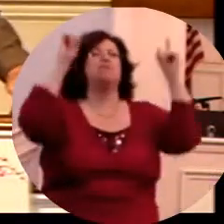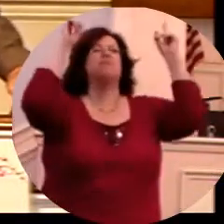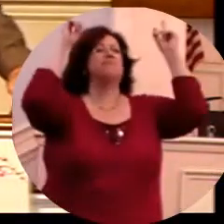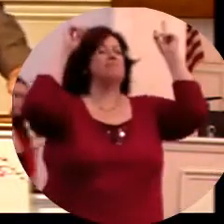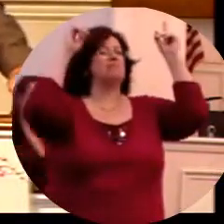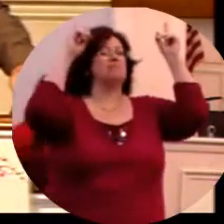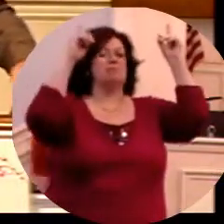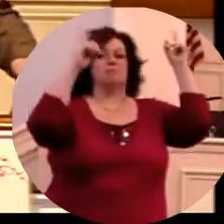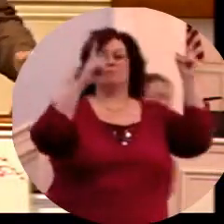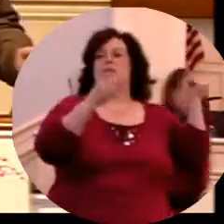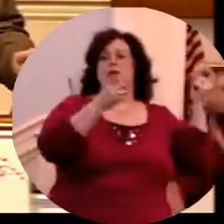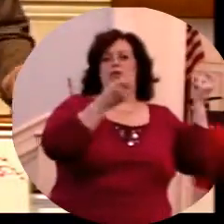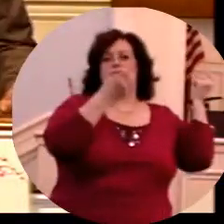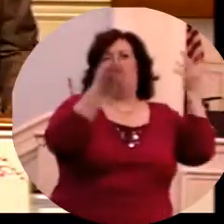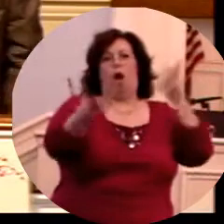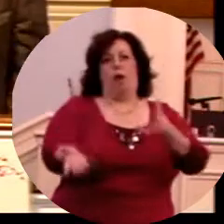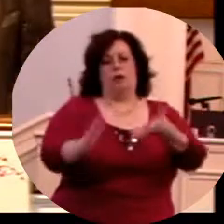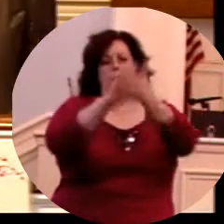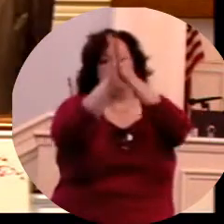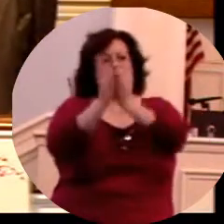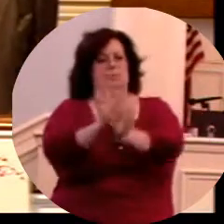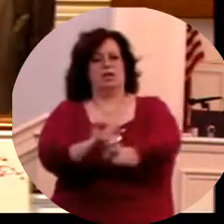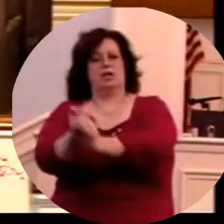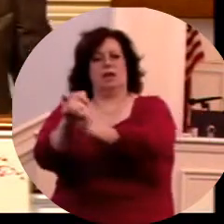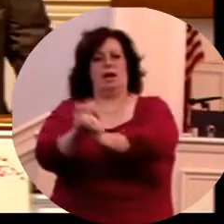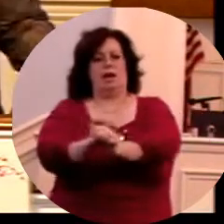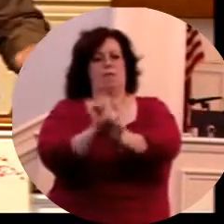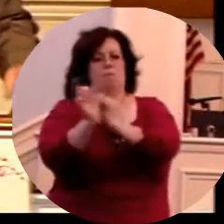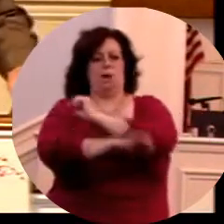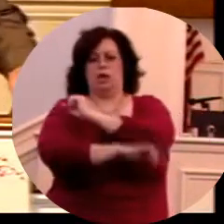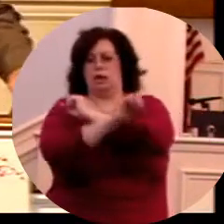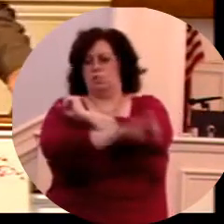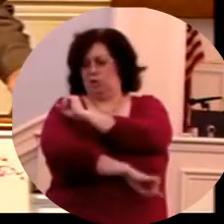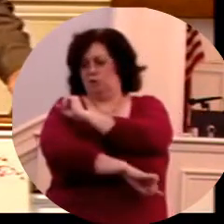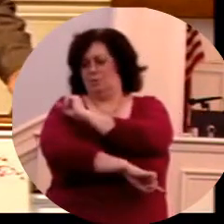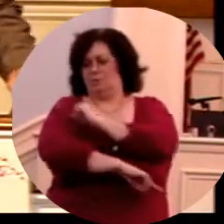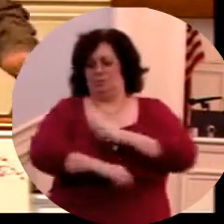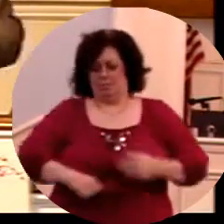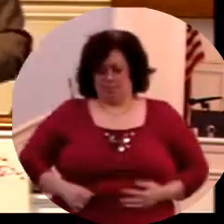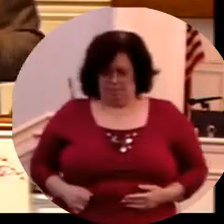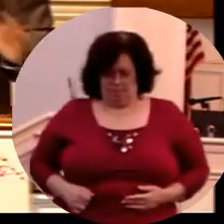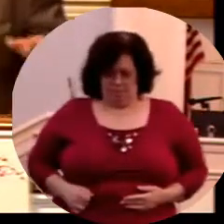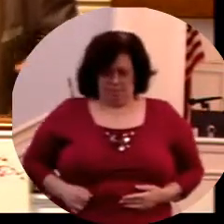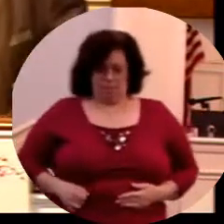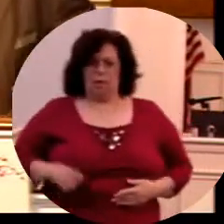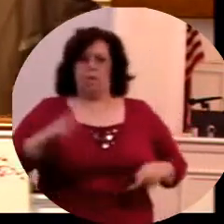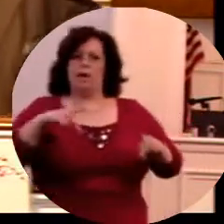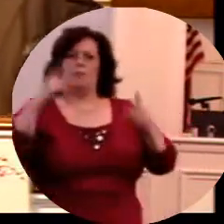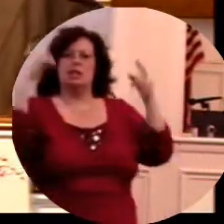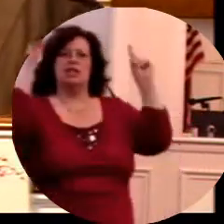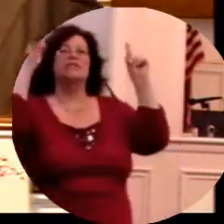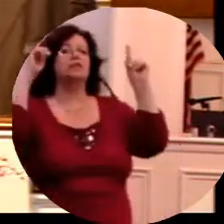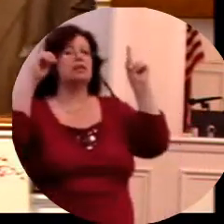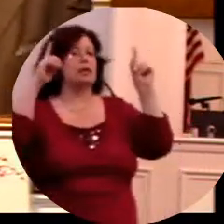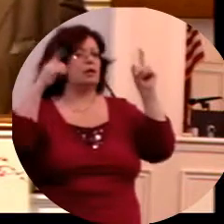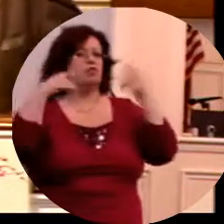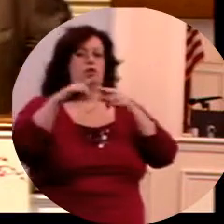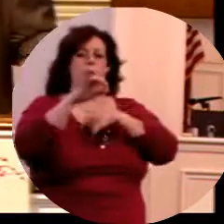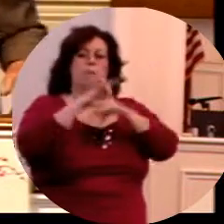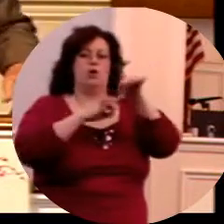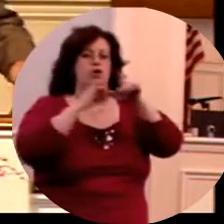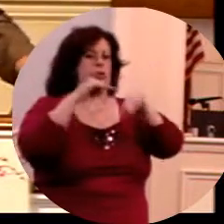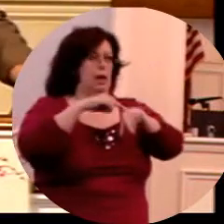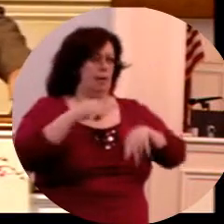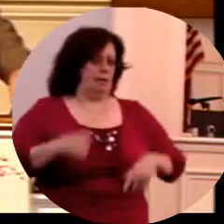captivity, and there was persecution, but yet people prevailed in persecution. Number three,